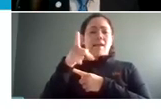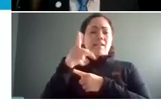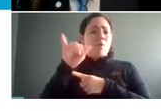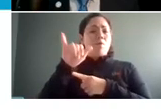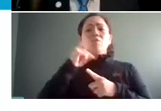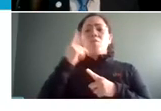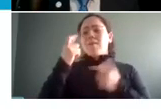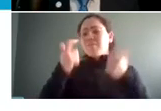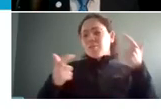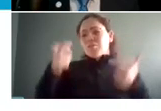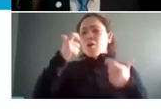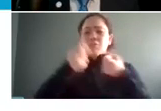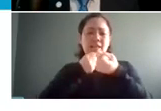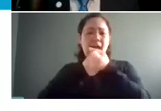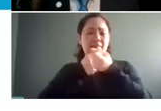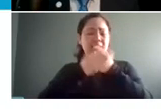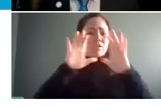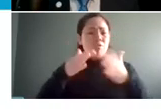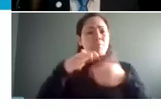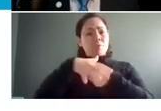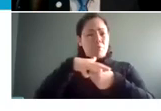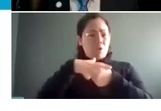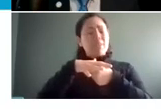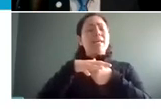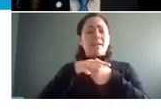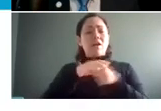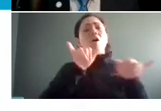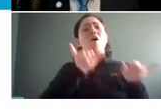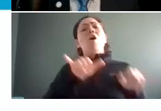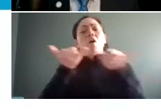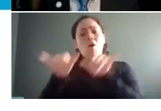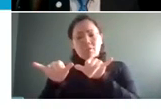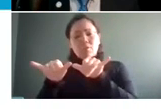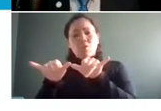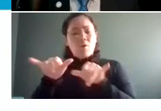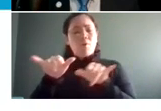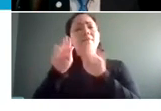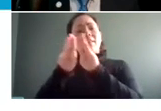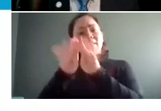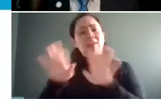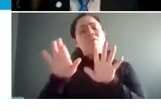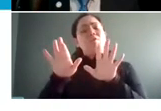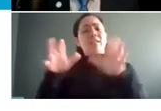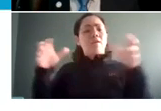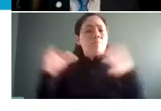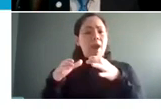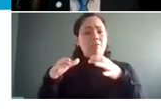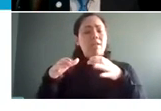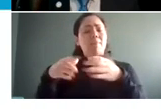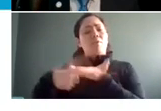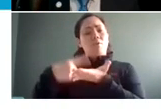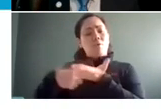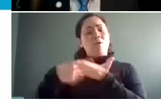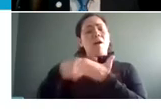latino advocacy groups here locally in addition to the diversity round table of central indiana